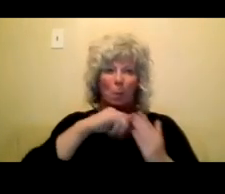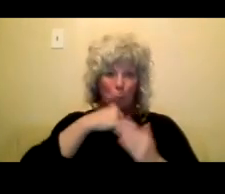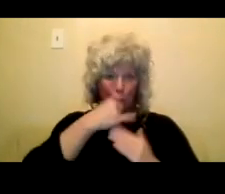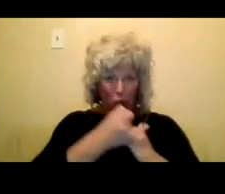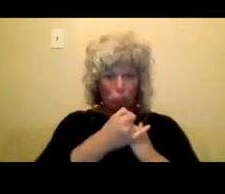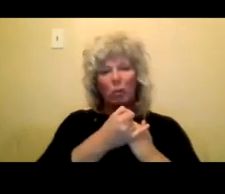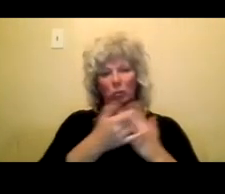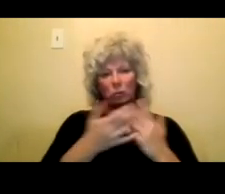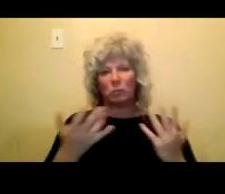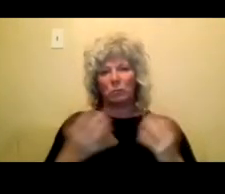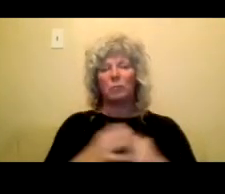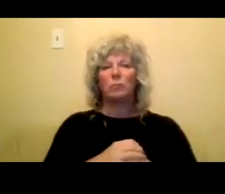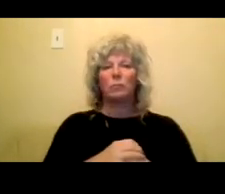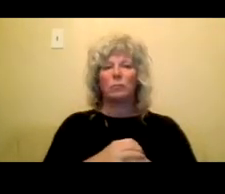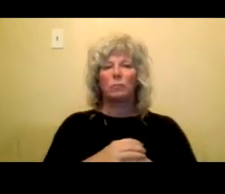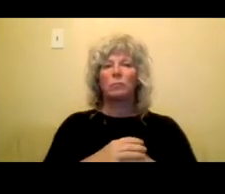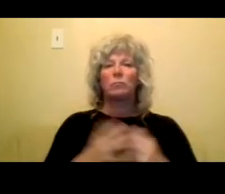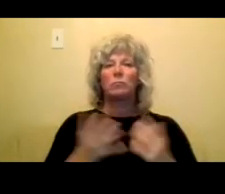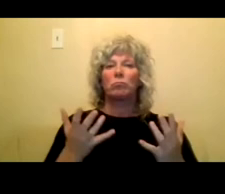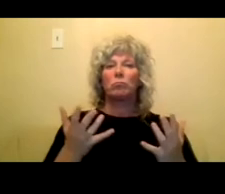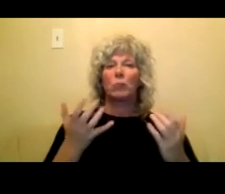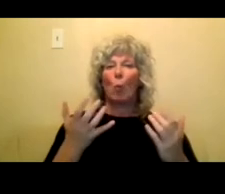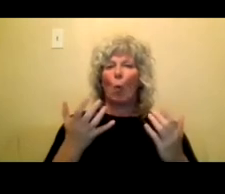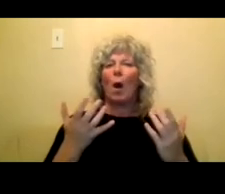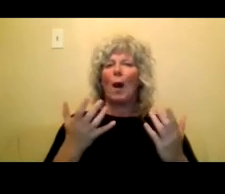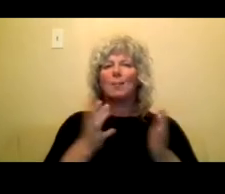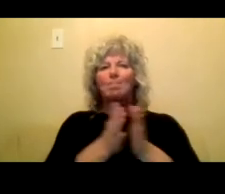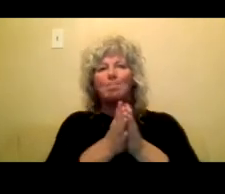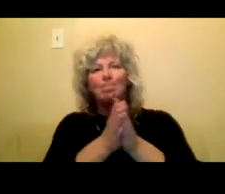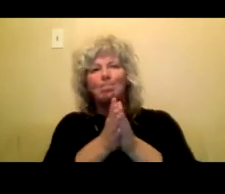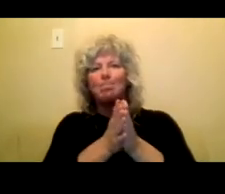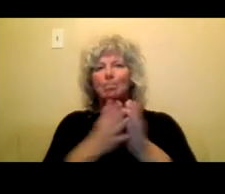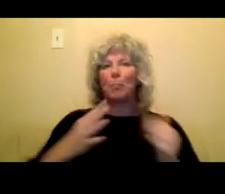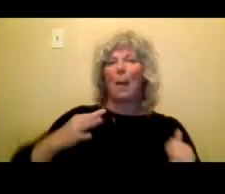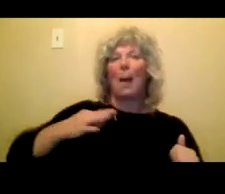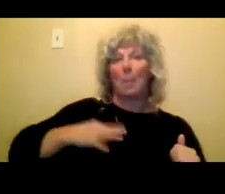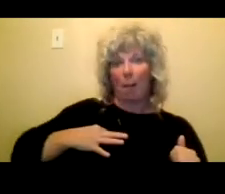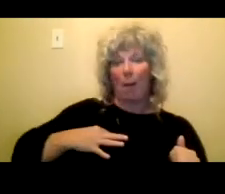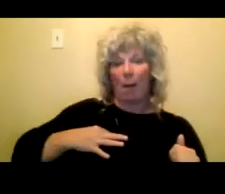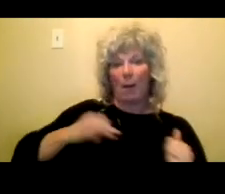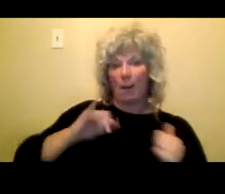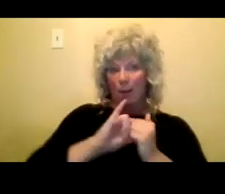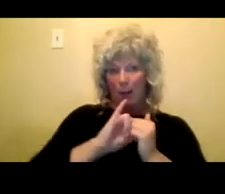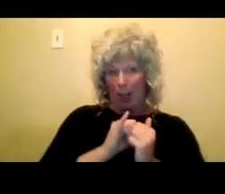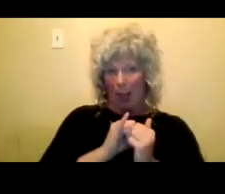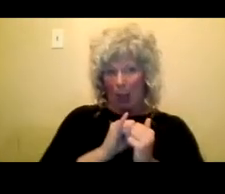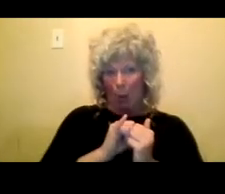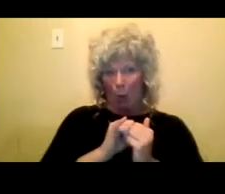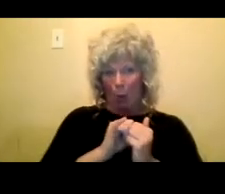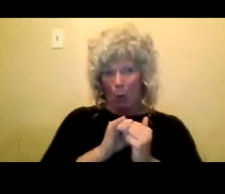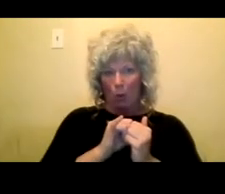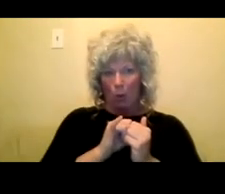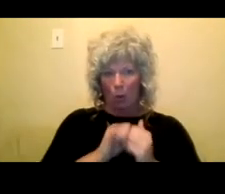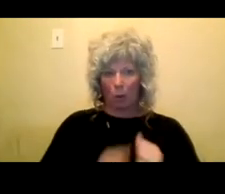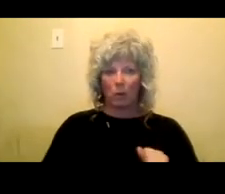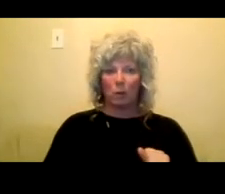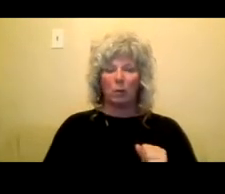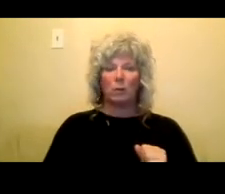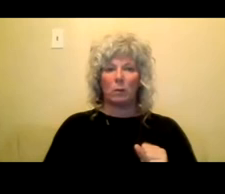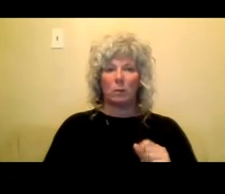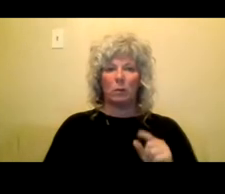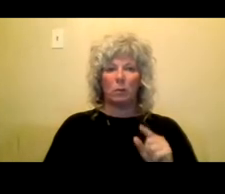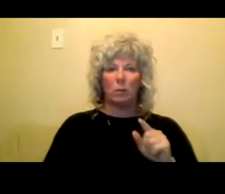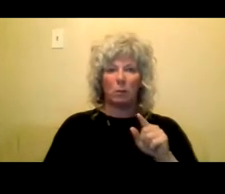So in order to get into our system to apply, I have, so you'll go to